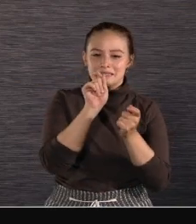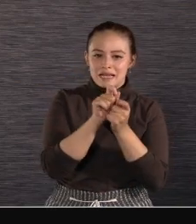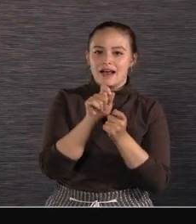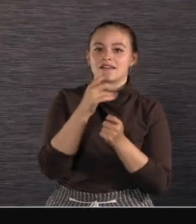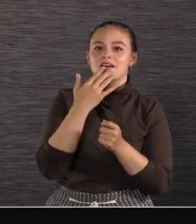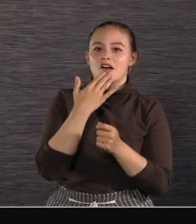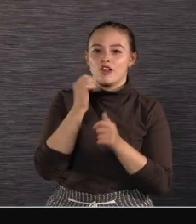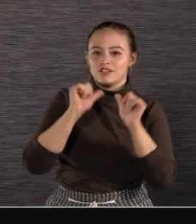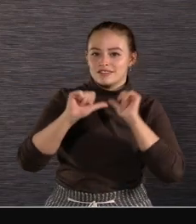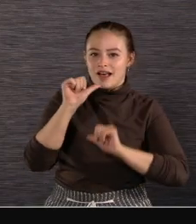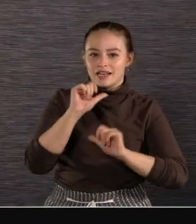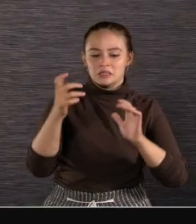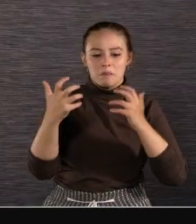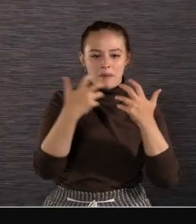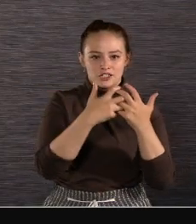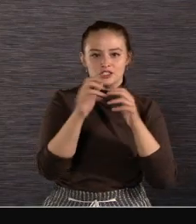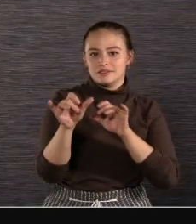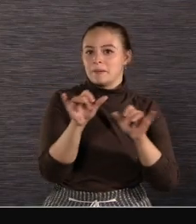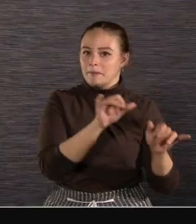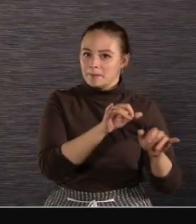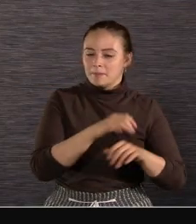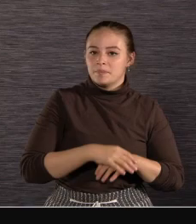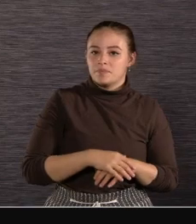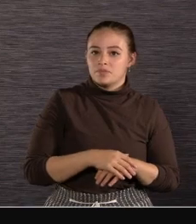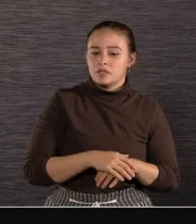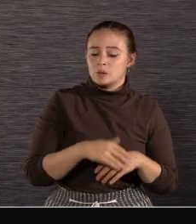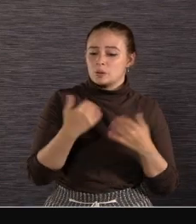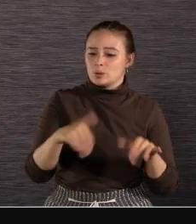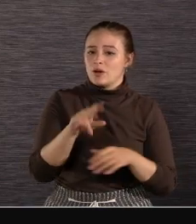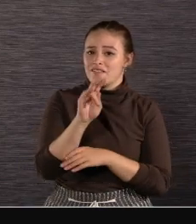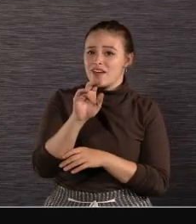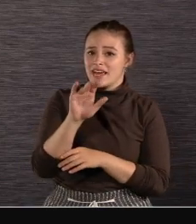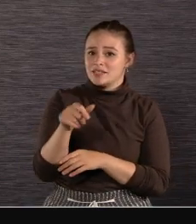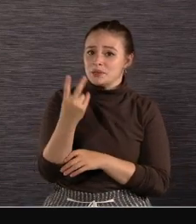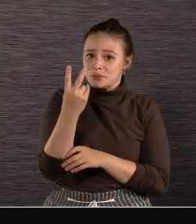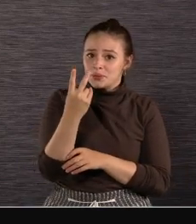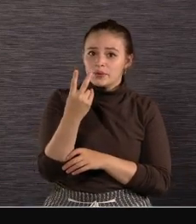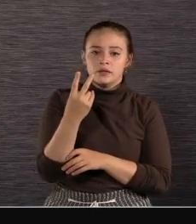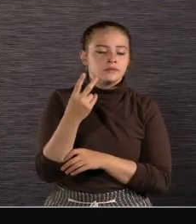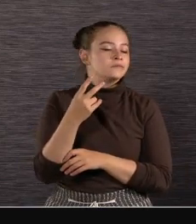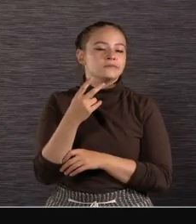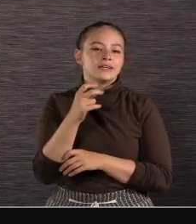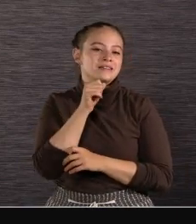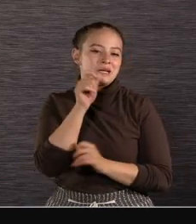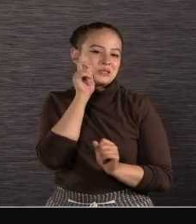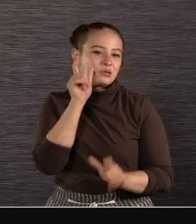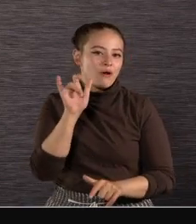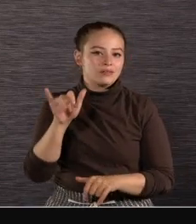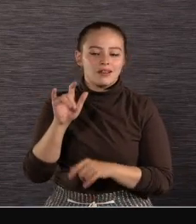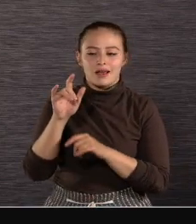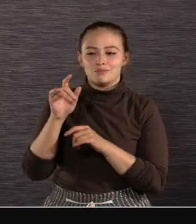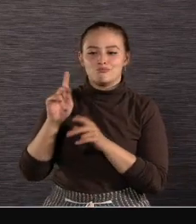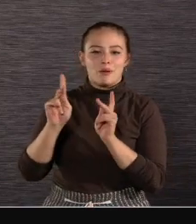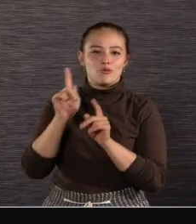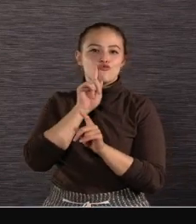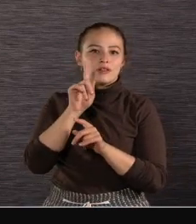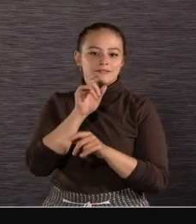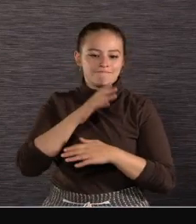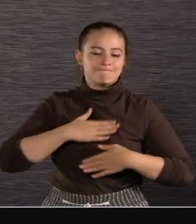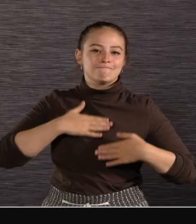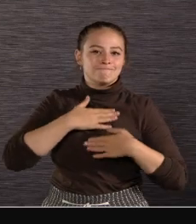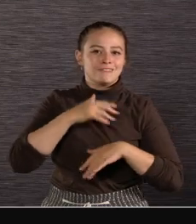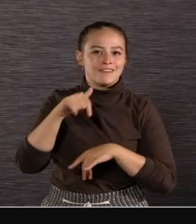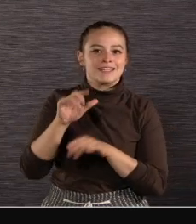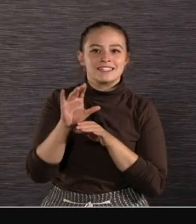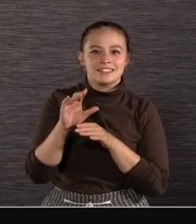so many features It's no wonder the Venice 2 Is one of the most anticipated cinema cameras ever Sony's full-frame